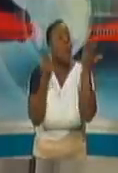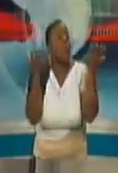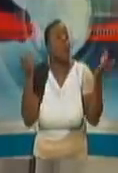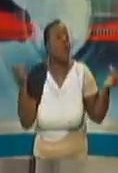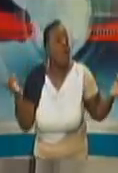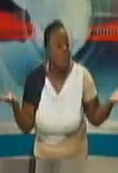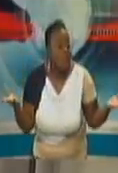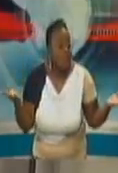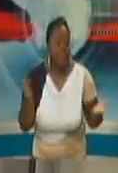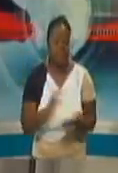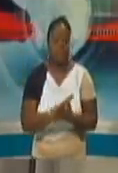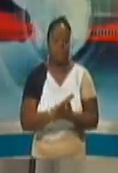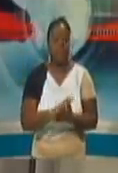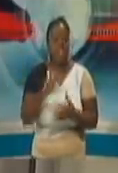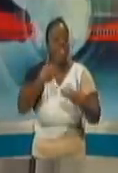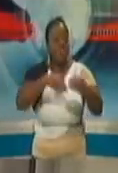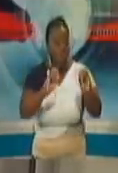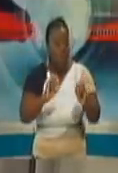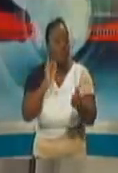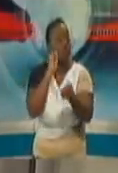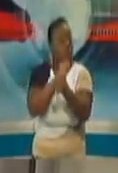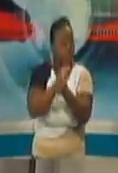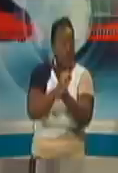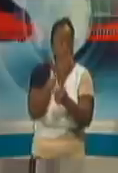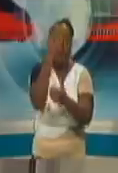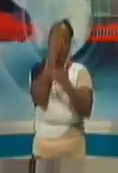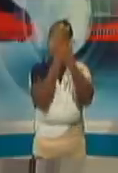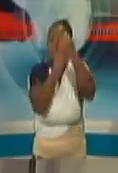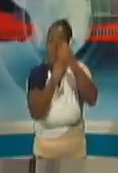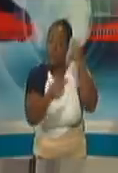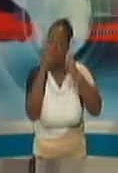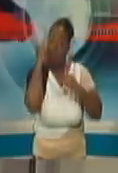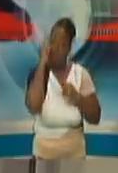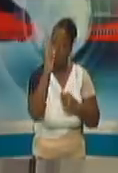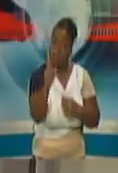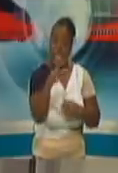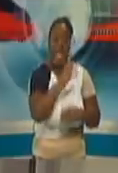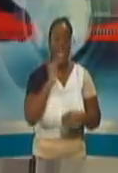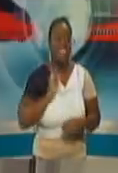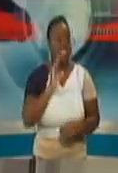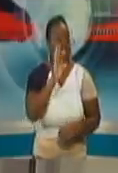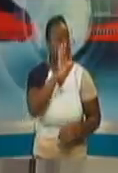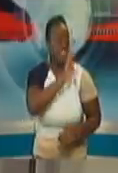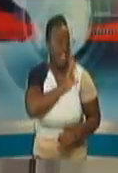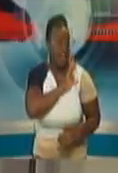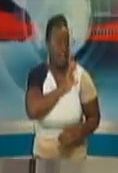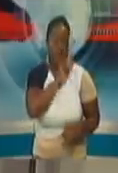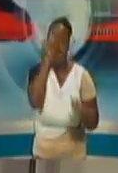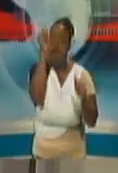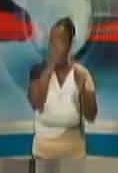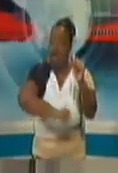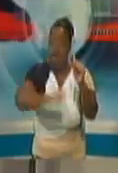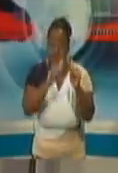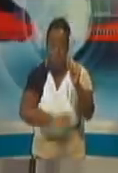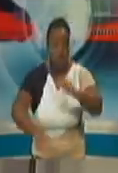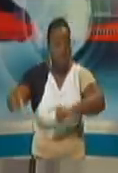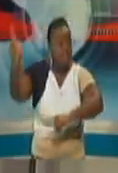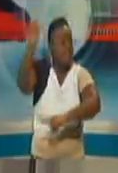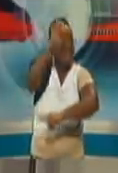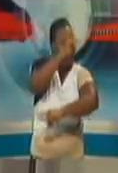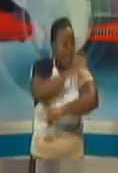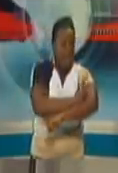functioning. Both myself and my staff are out every single day